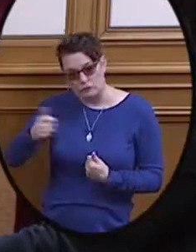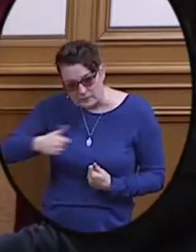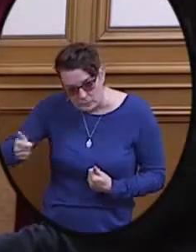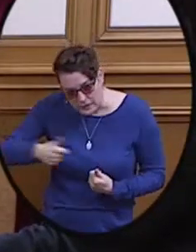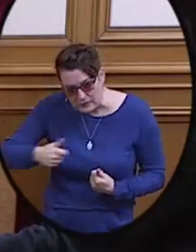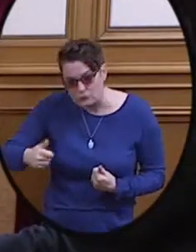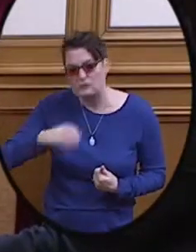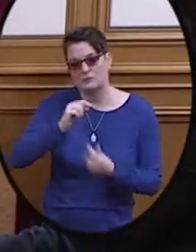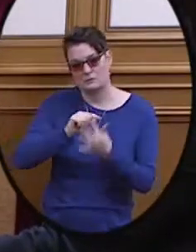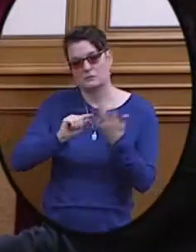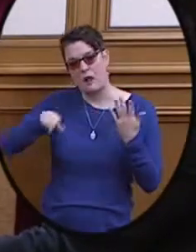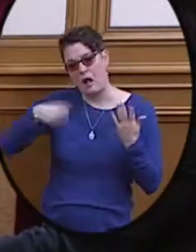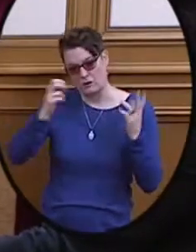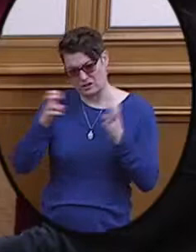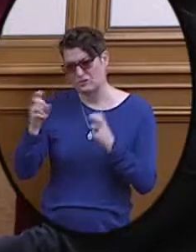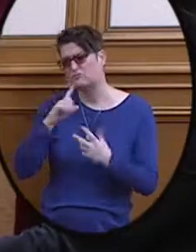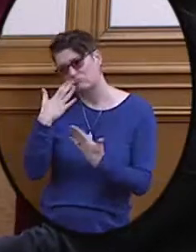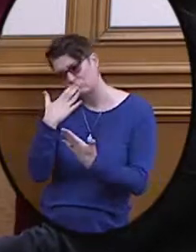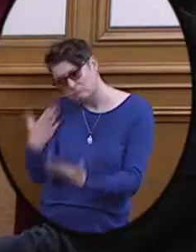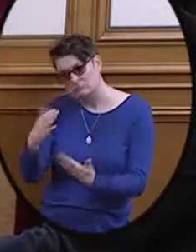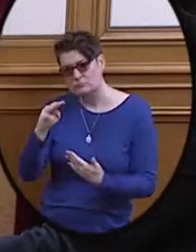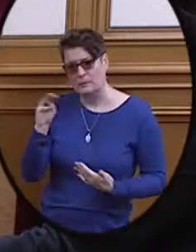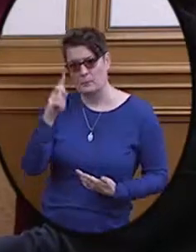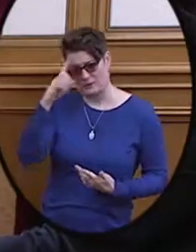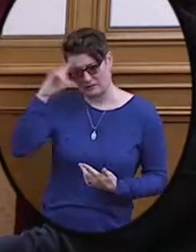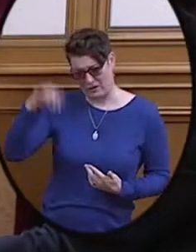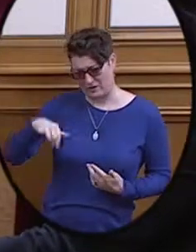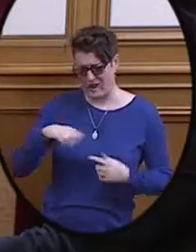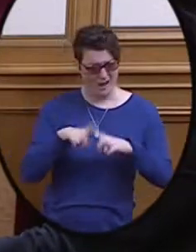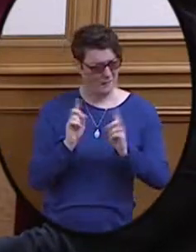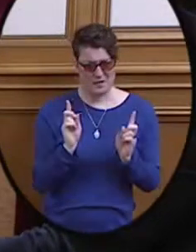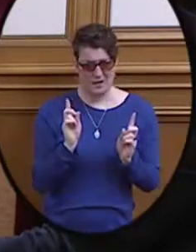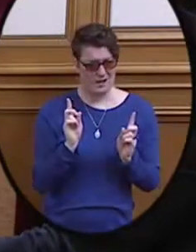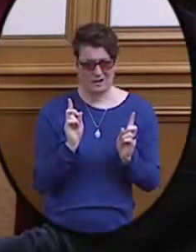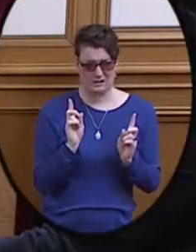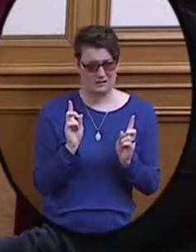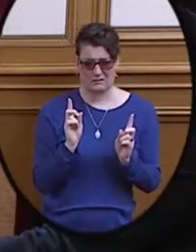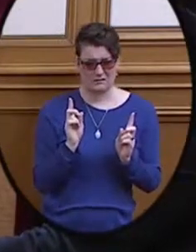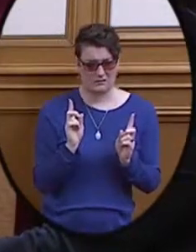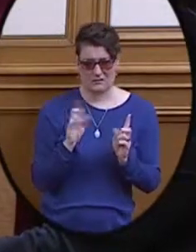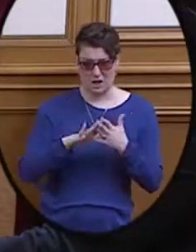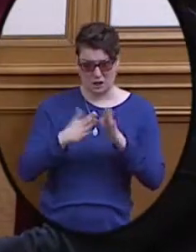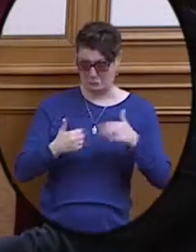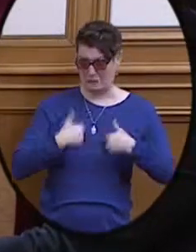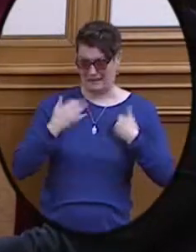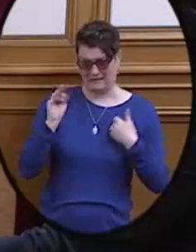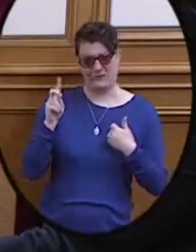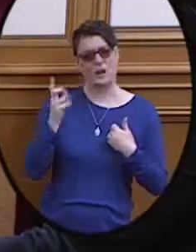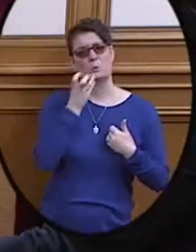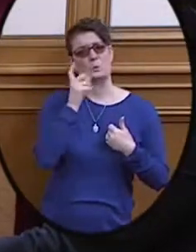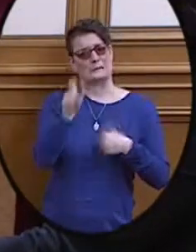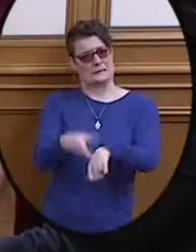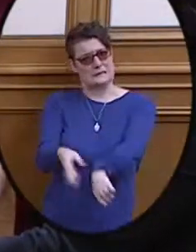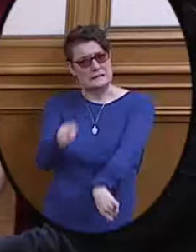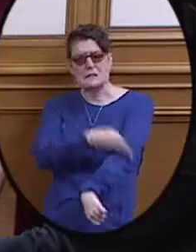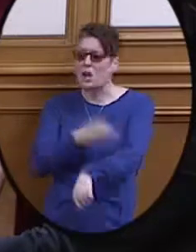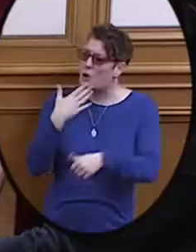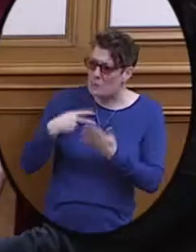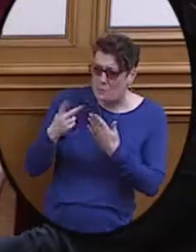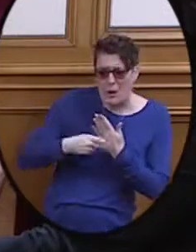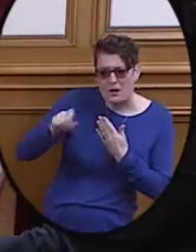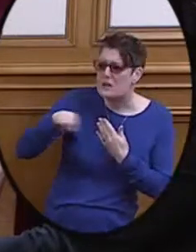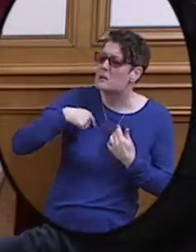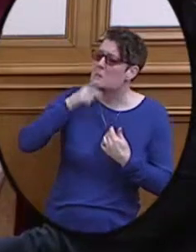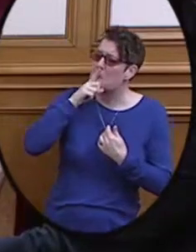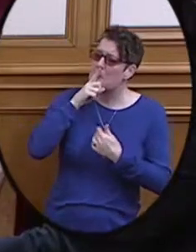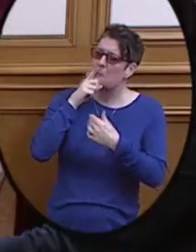and other issues, and so I'm very grateful to MOD for that, but Community Living Fund has a long way to go. It's a good program, I don't want to